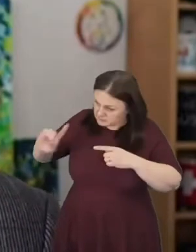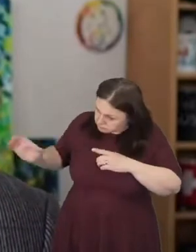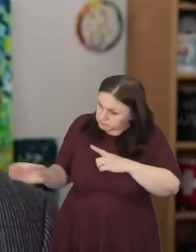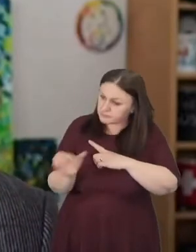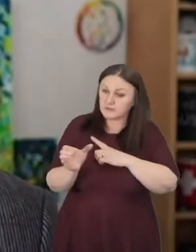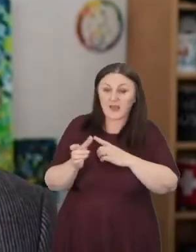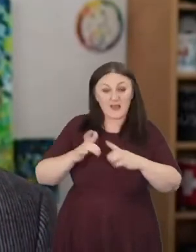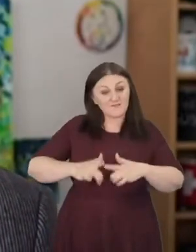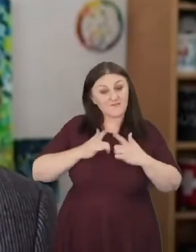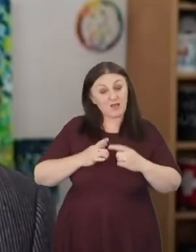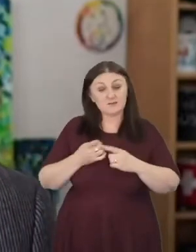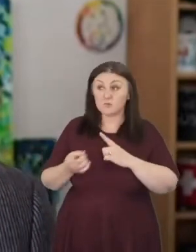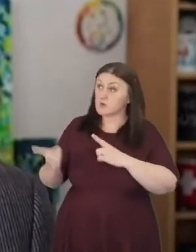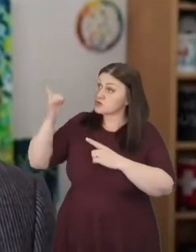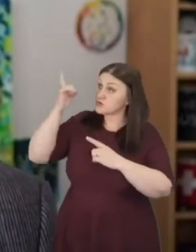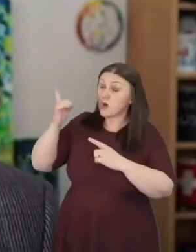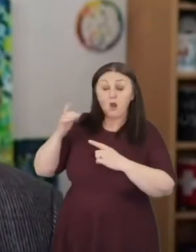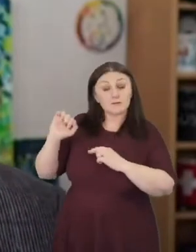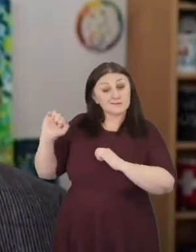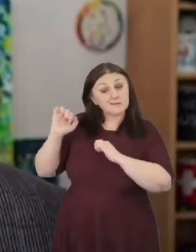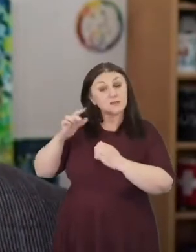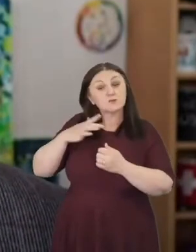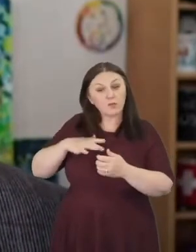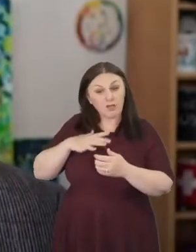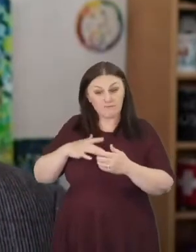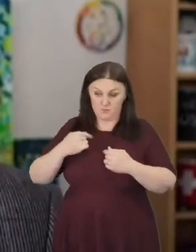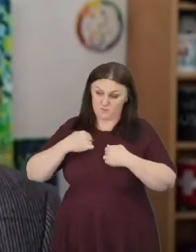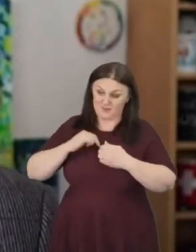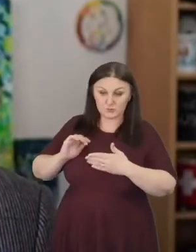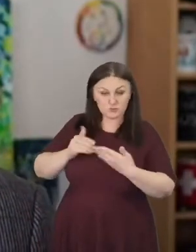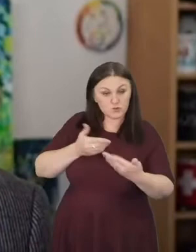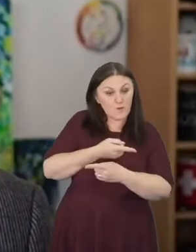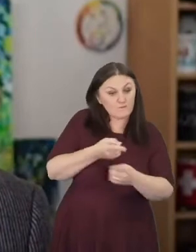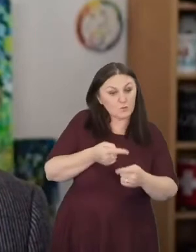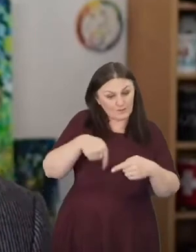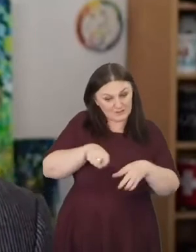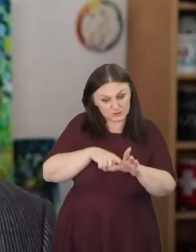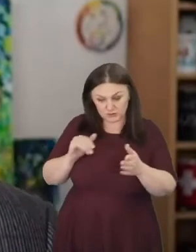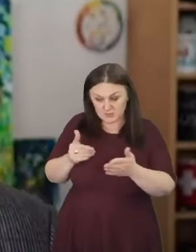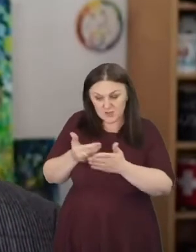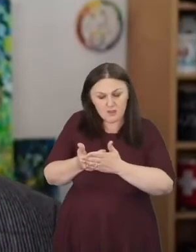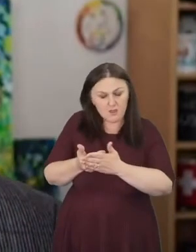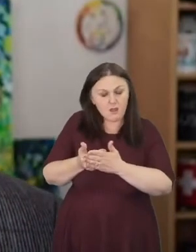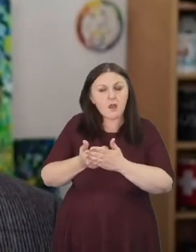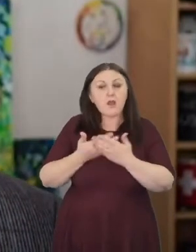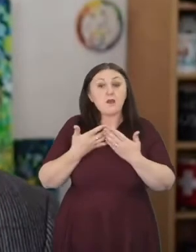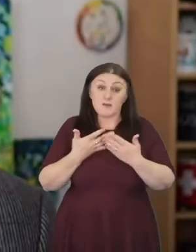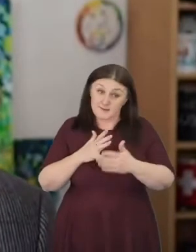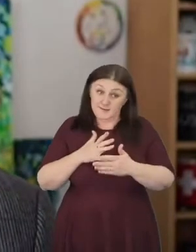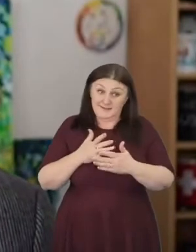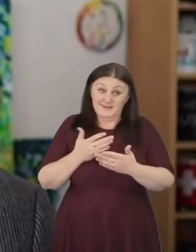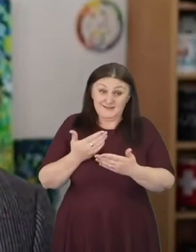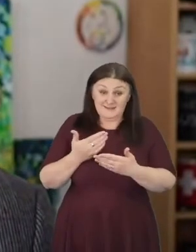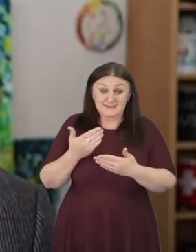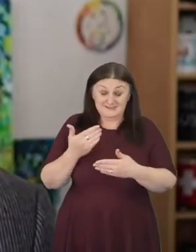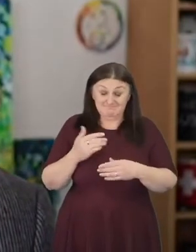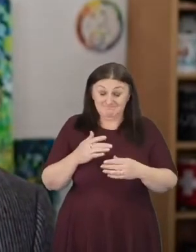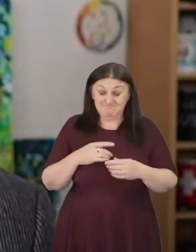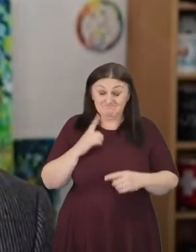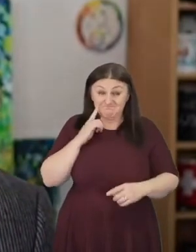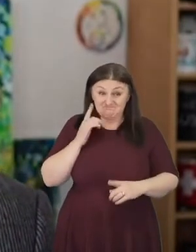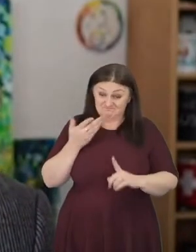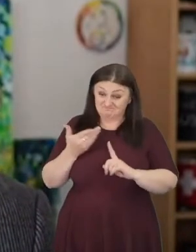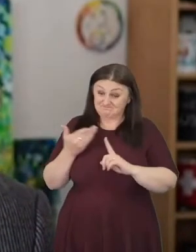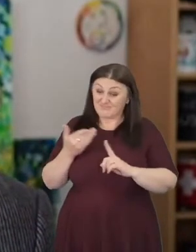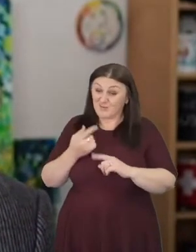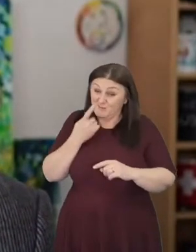I serve in this year. I think we can safely see, given what's happened in the year, that it seemed